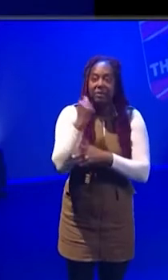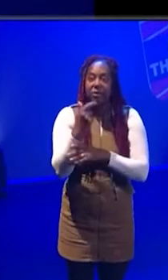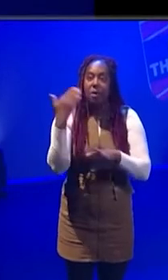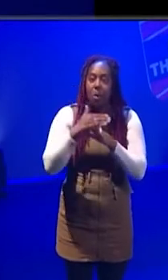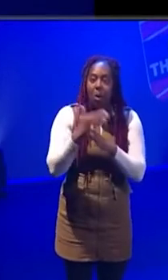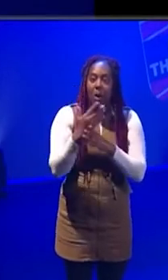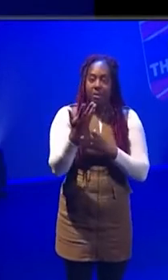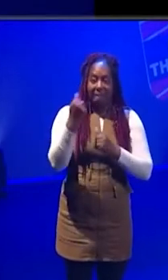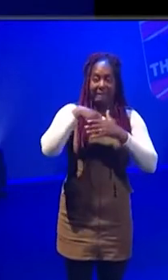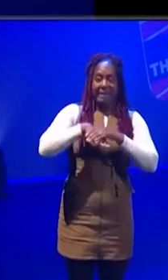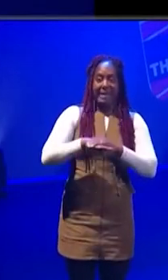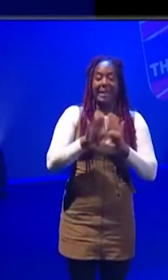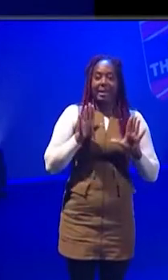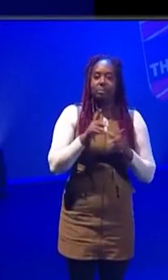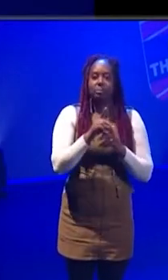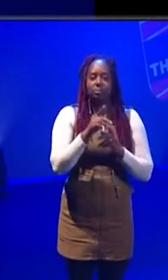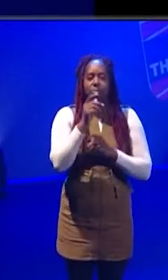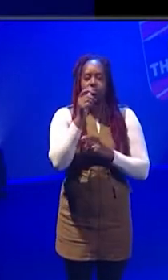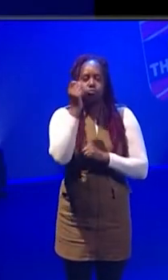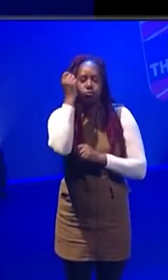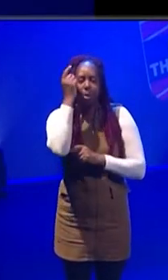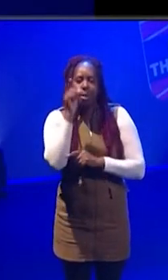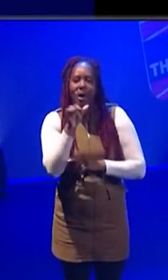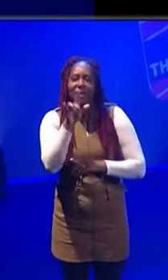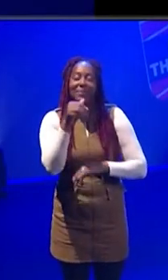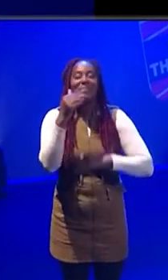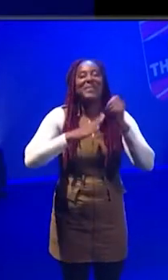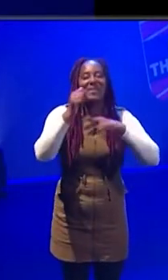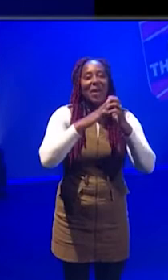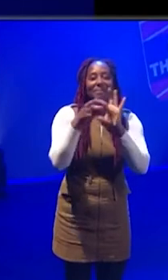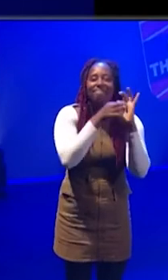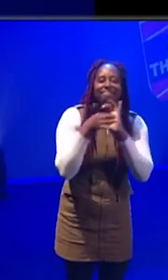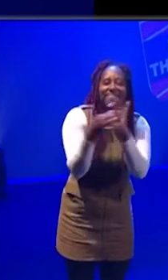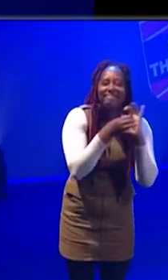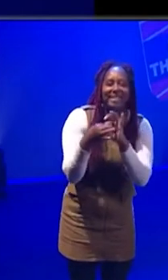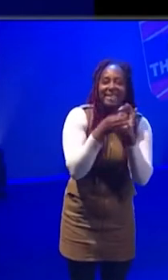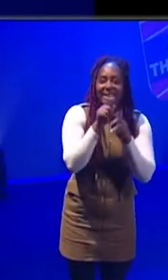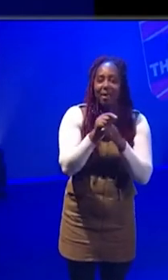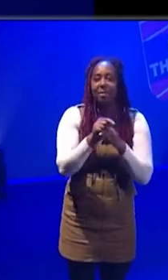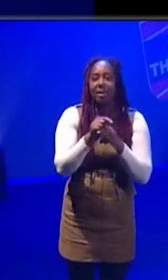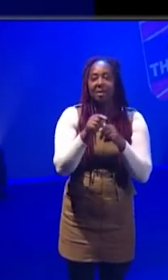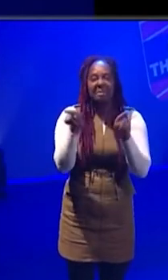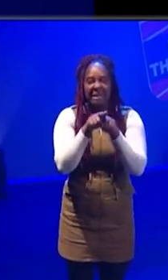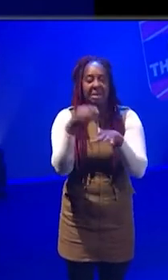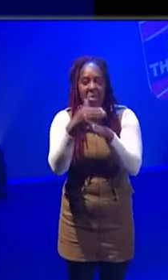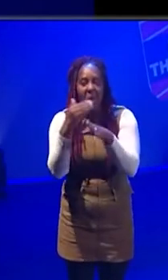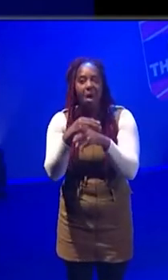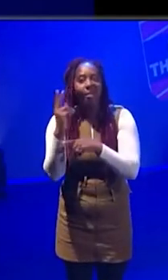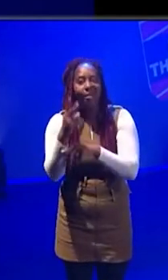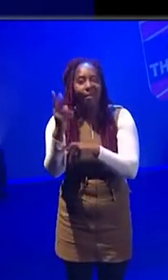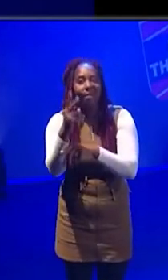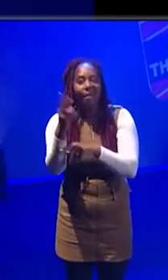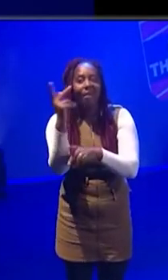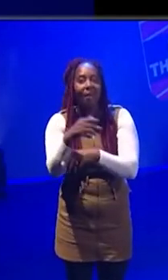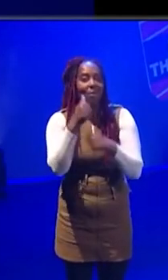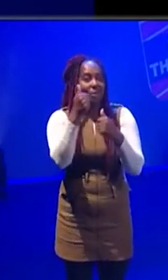flowed in. And what I realised was because I built those relationships, repeat work came in. So once you work with someone, if you have